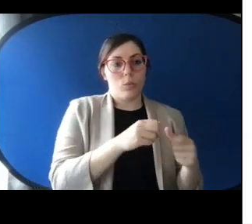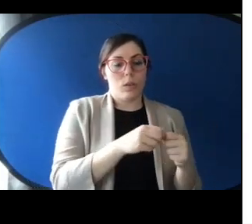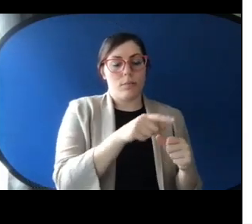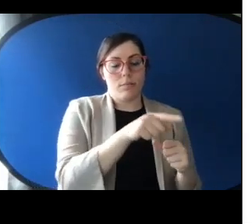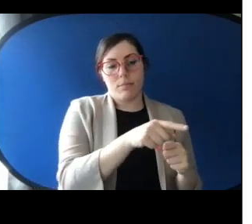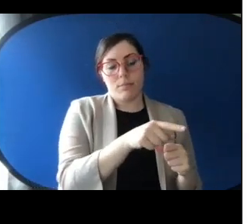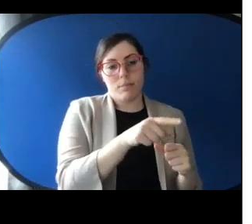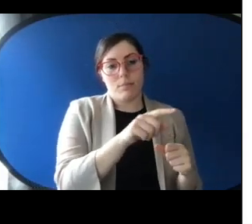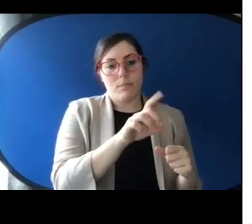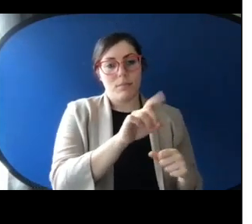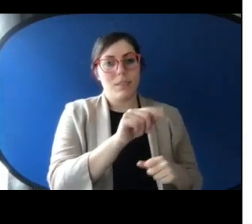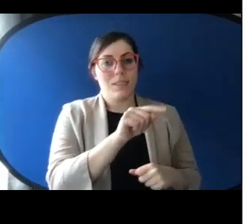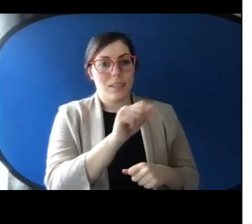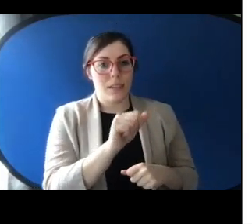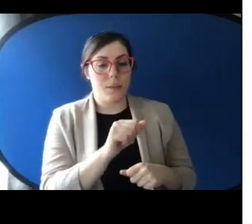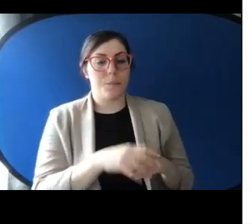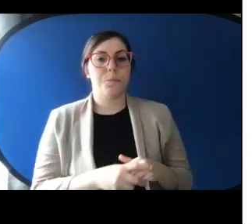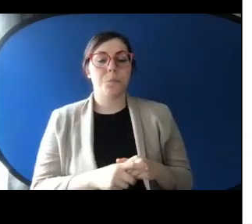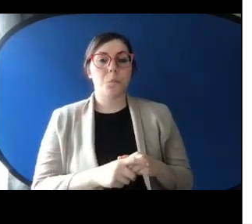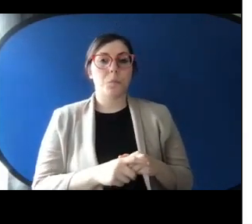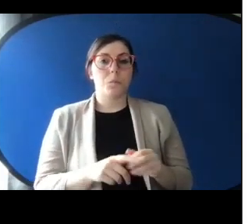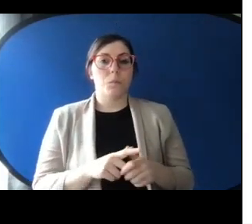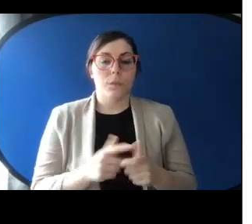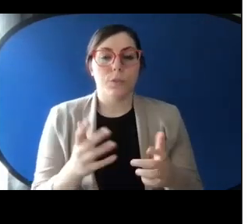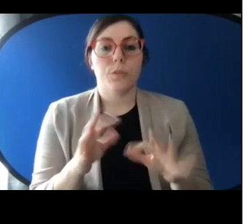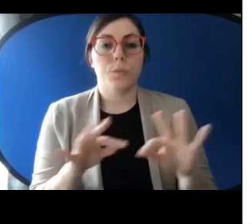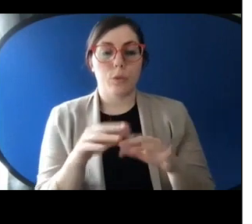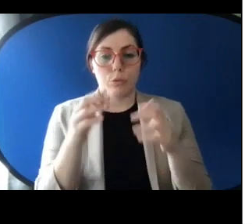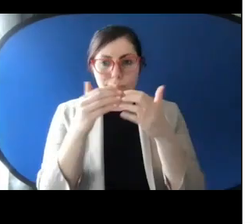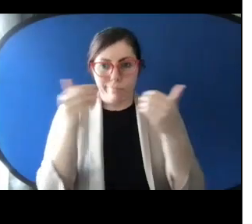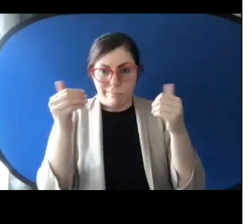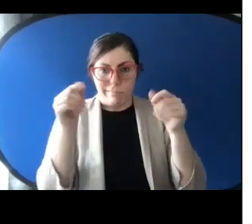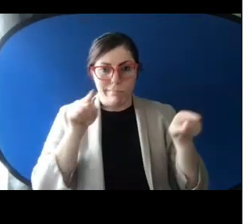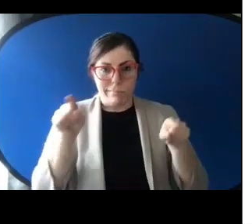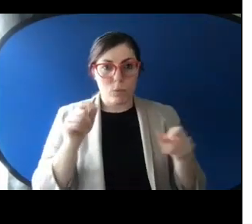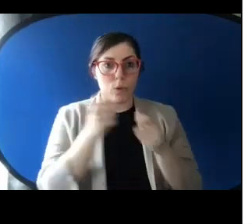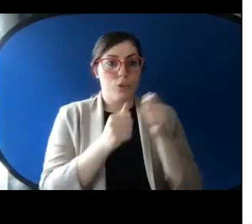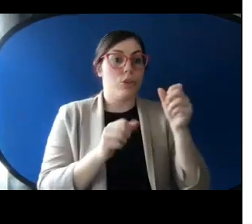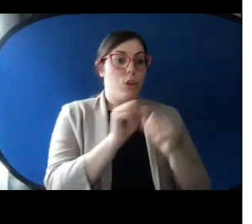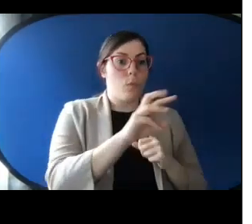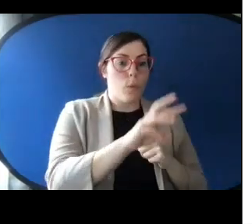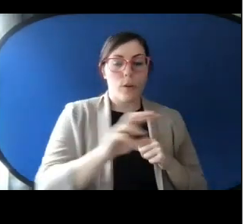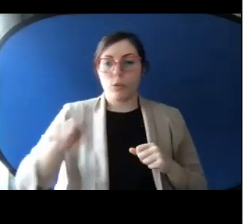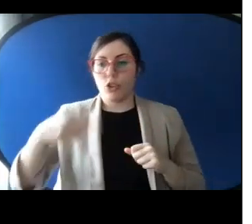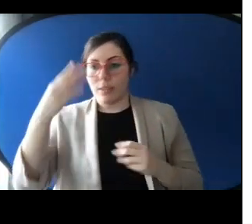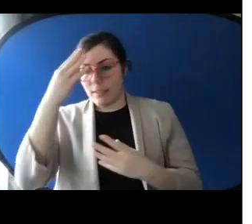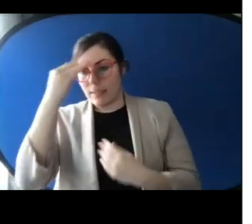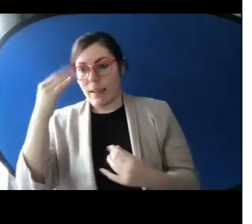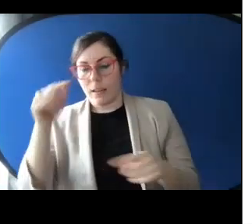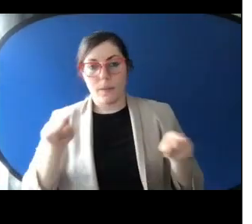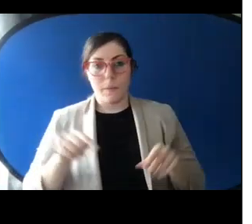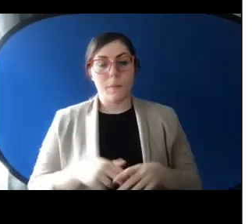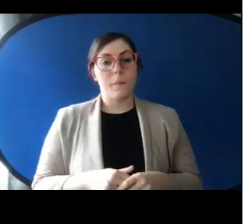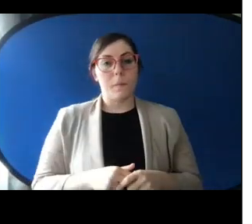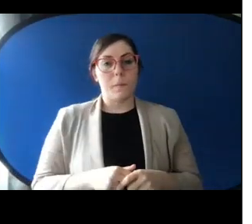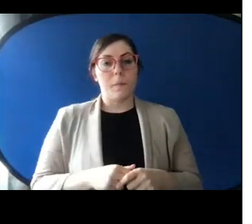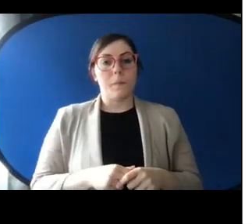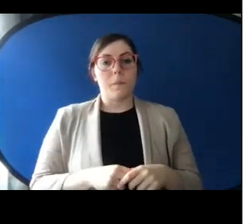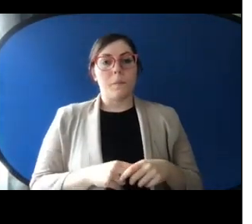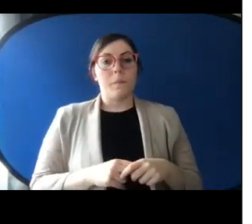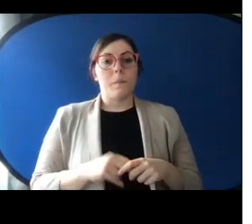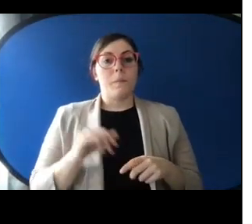work equally well for software or data, and some are just purely software. So this is actually an ISO standard.